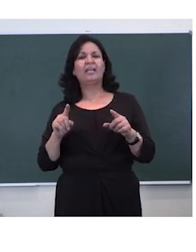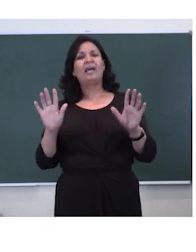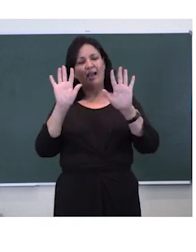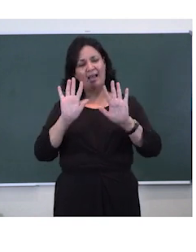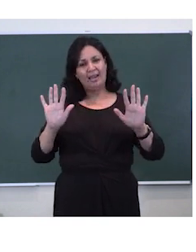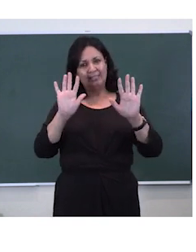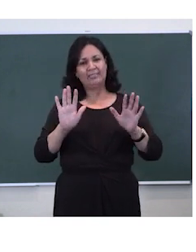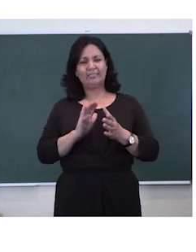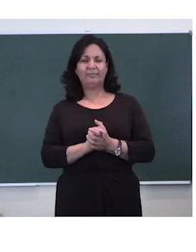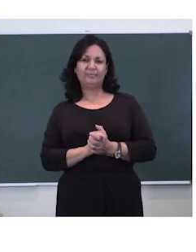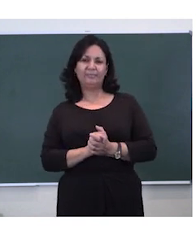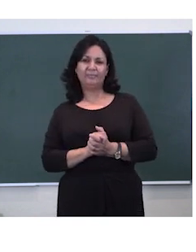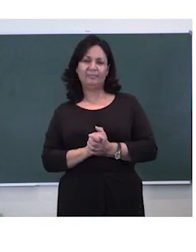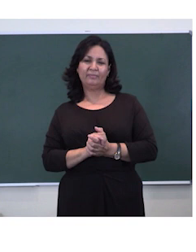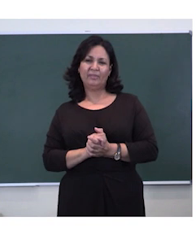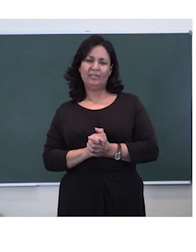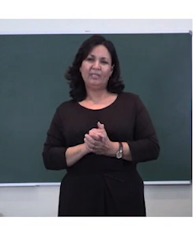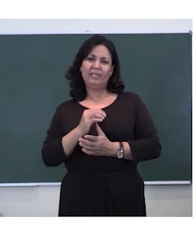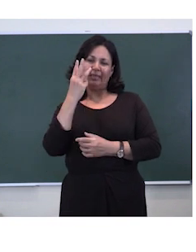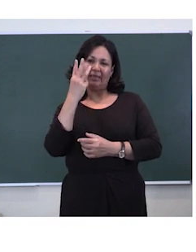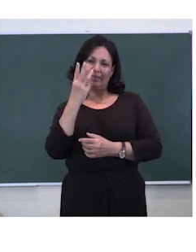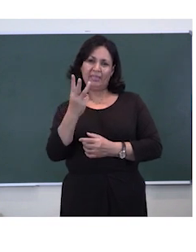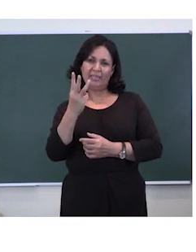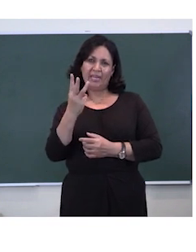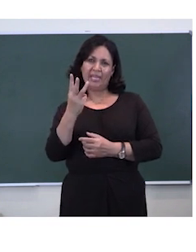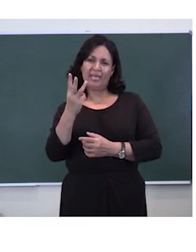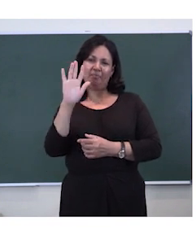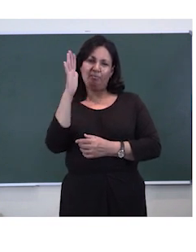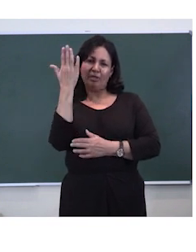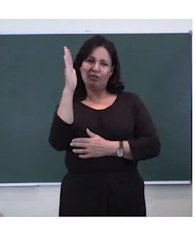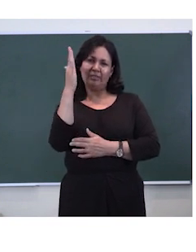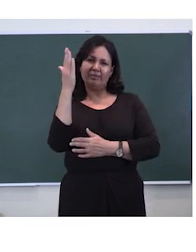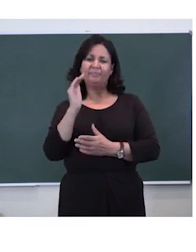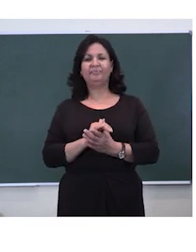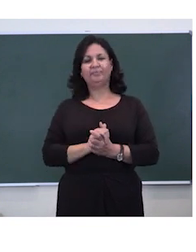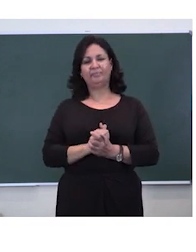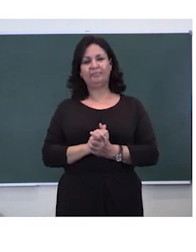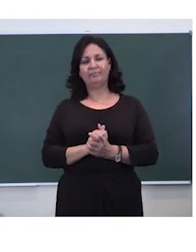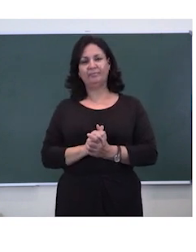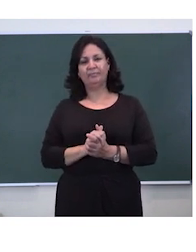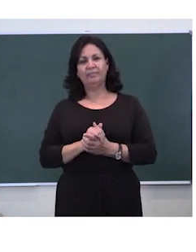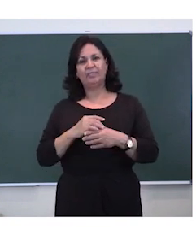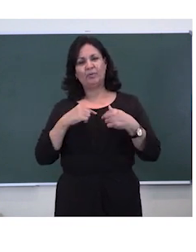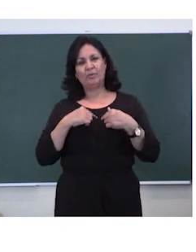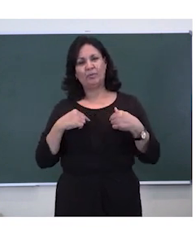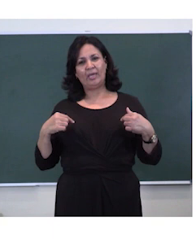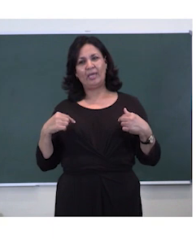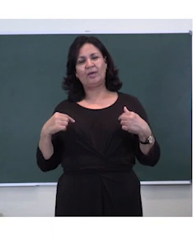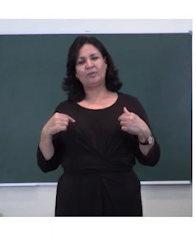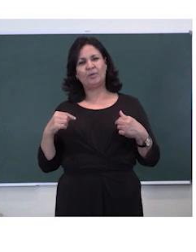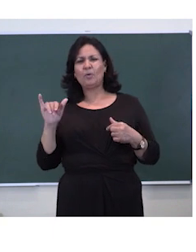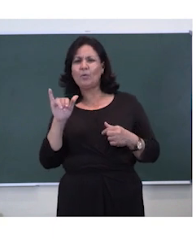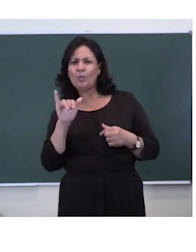You can see that there are three pictures there. And we are going to find out which